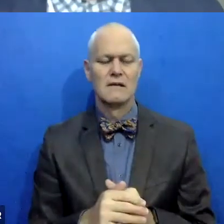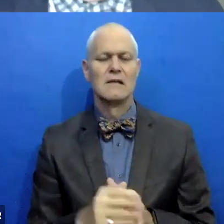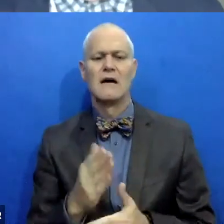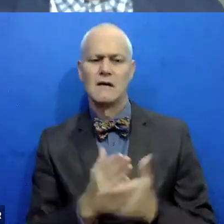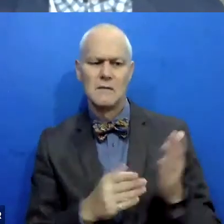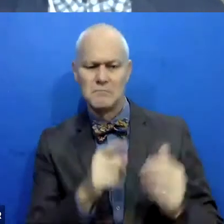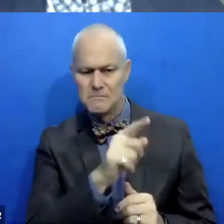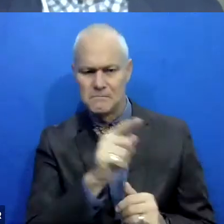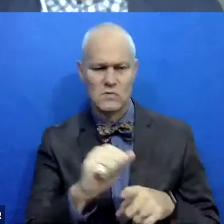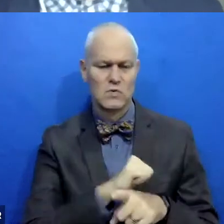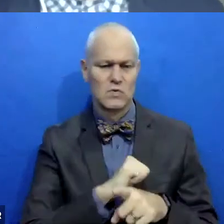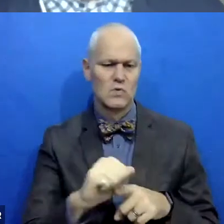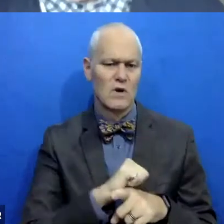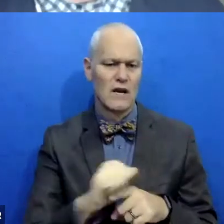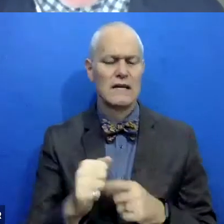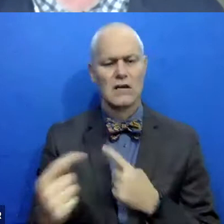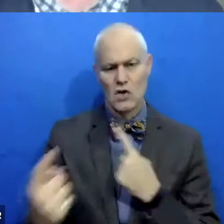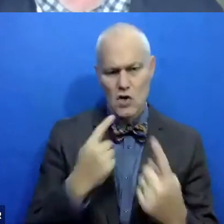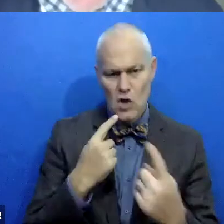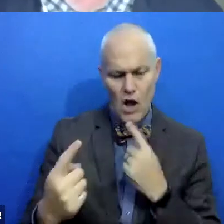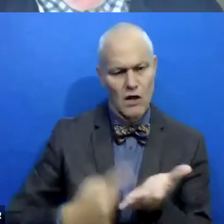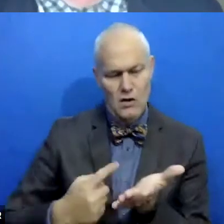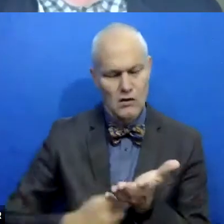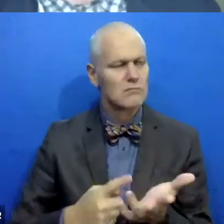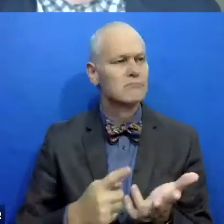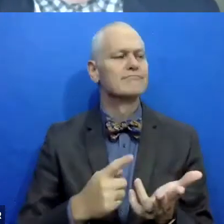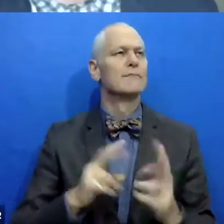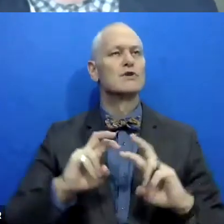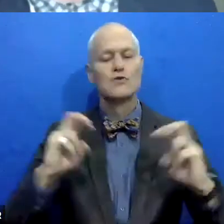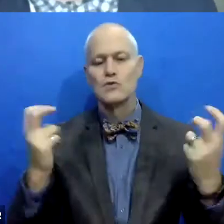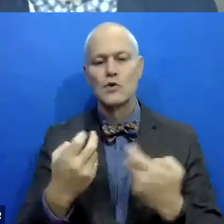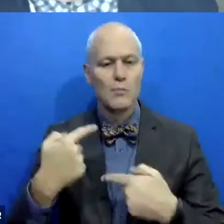uh, in dialogue, trained in the circle process. Um,